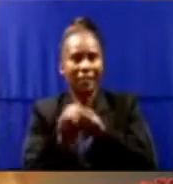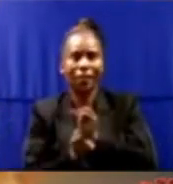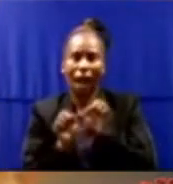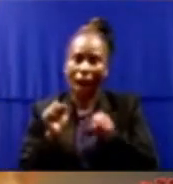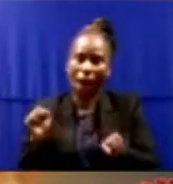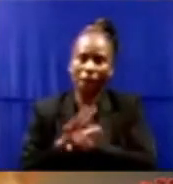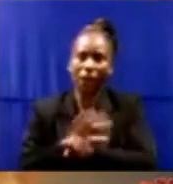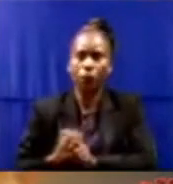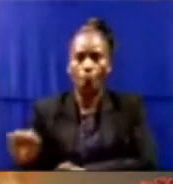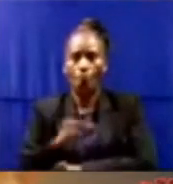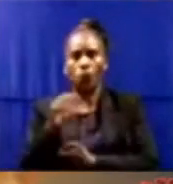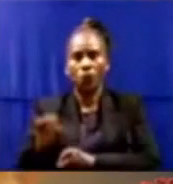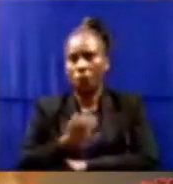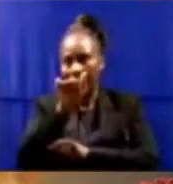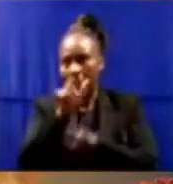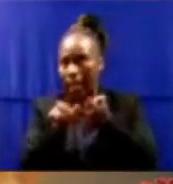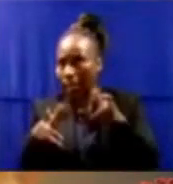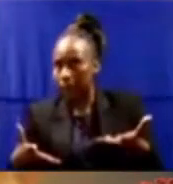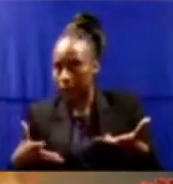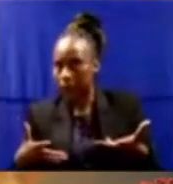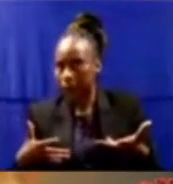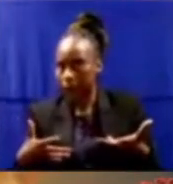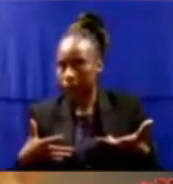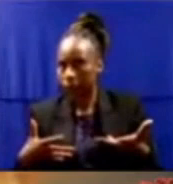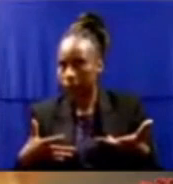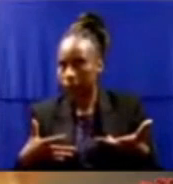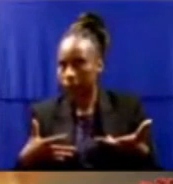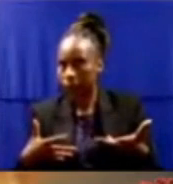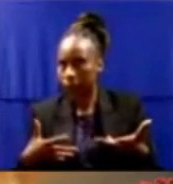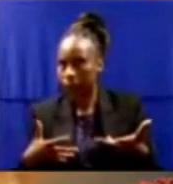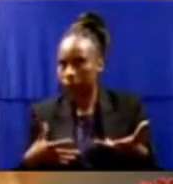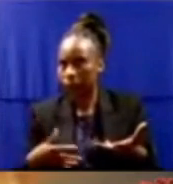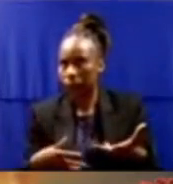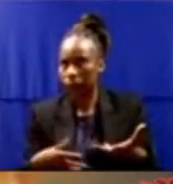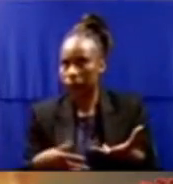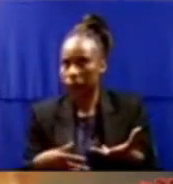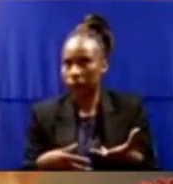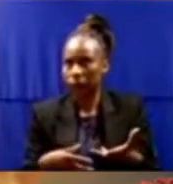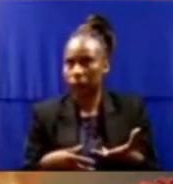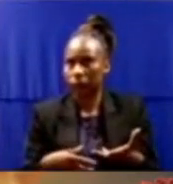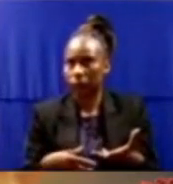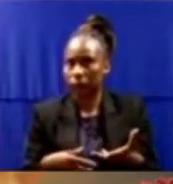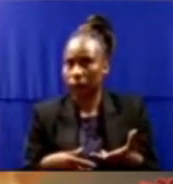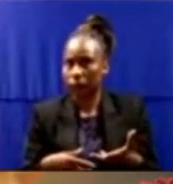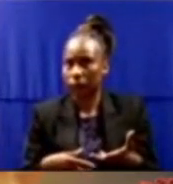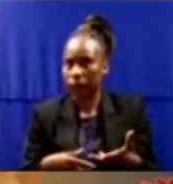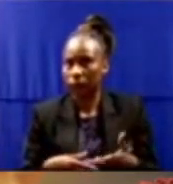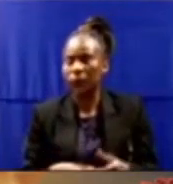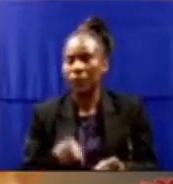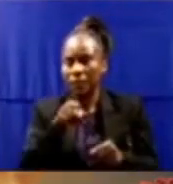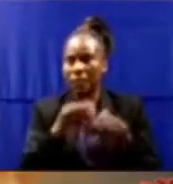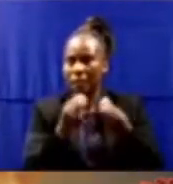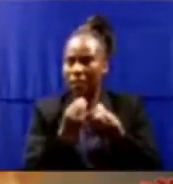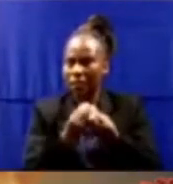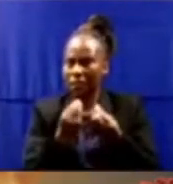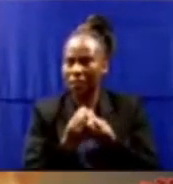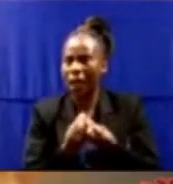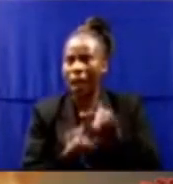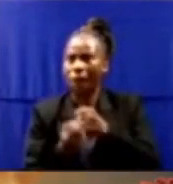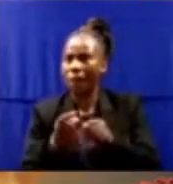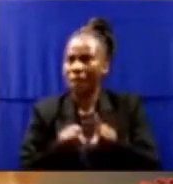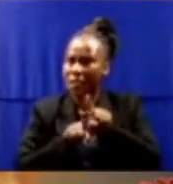the weak president. You said you didn't want to be seen ANC. Well, you've done both very successfully. So well done on that.